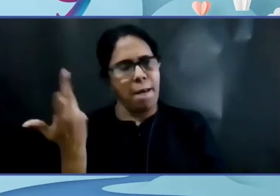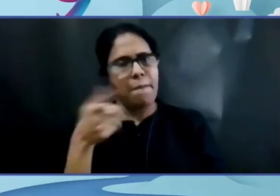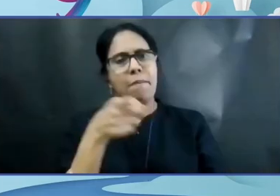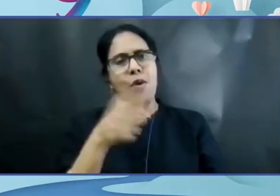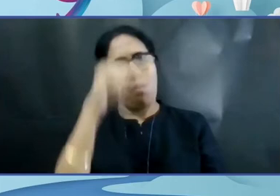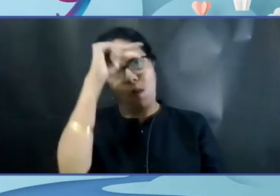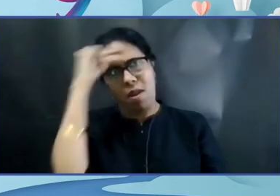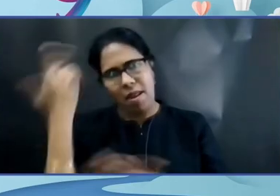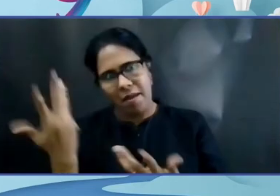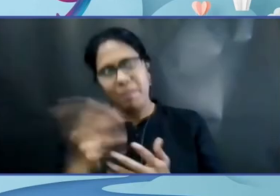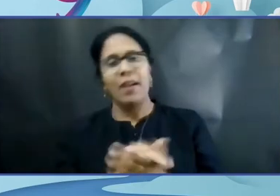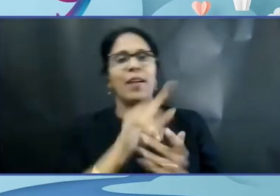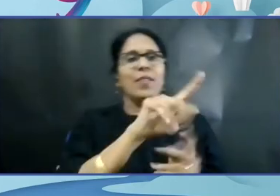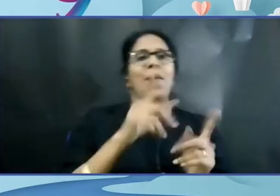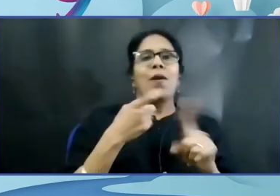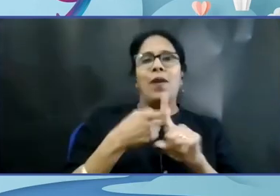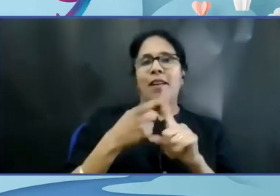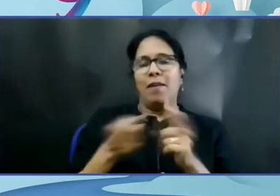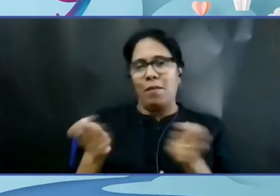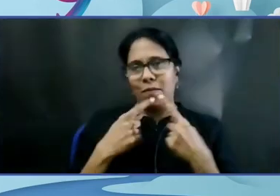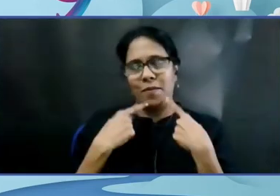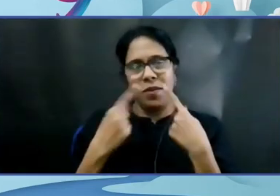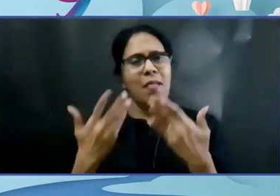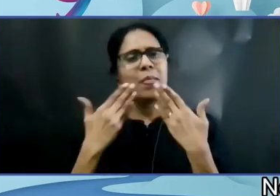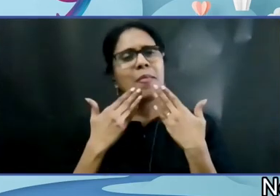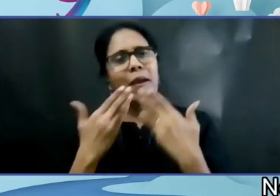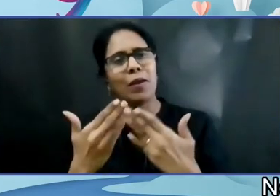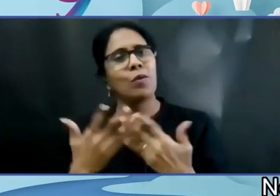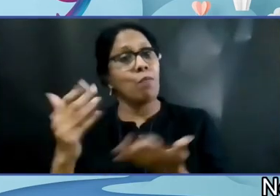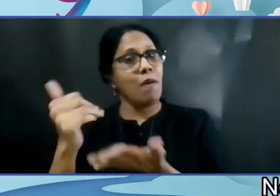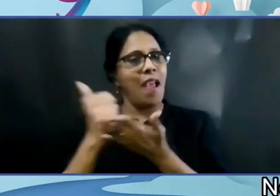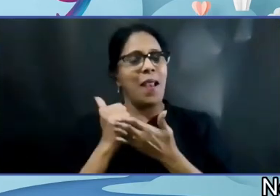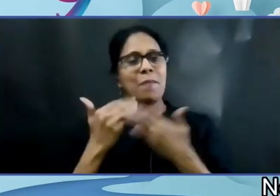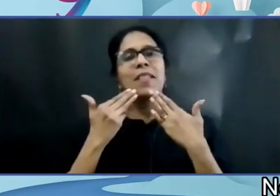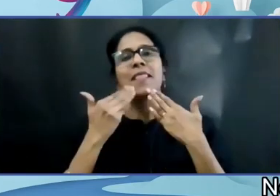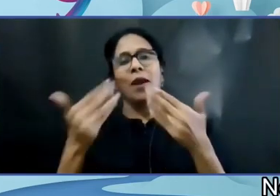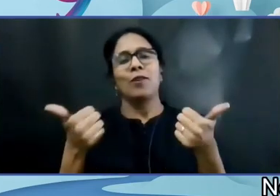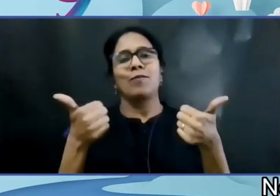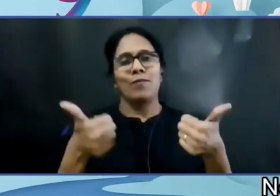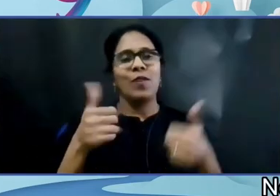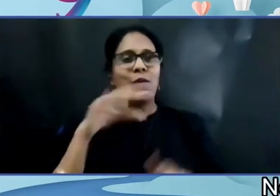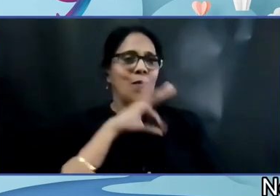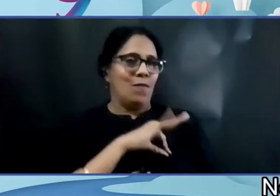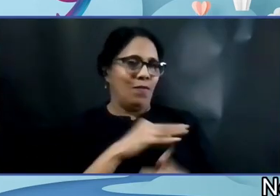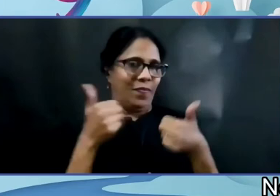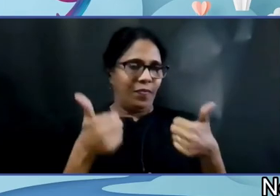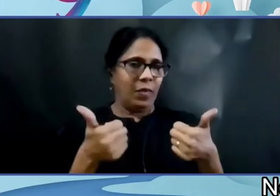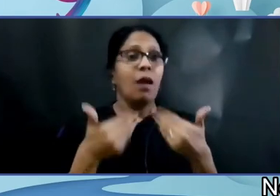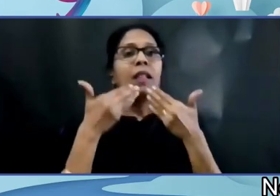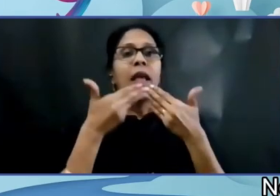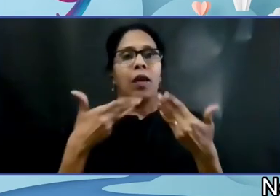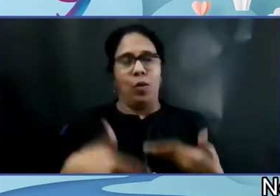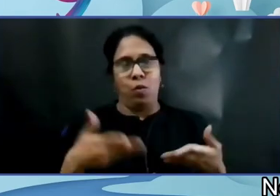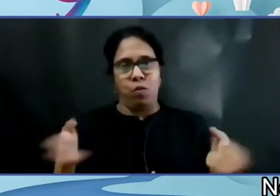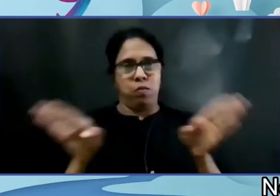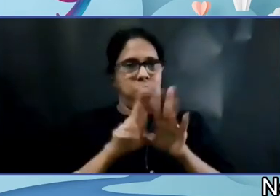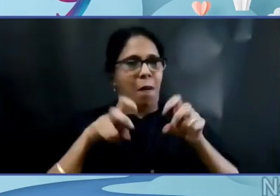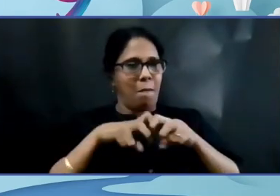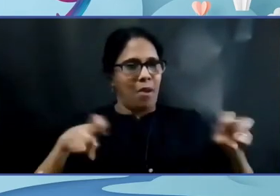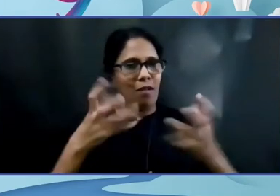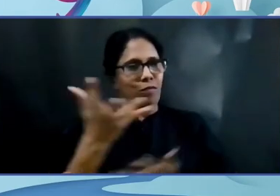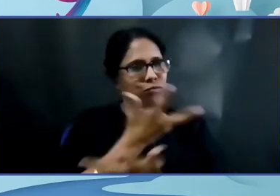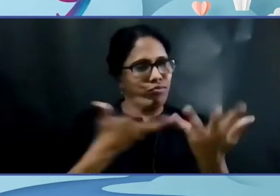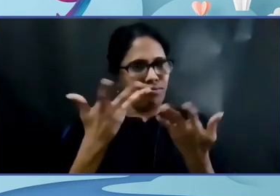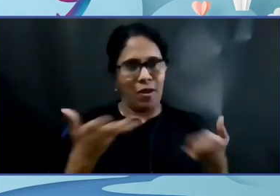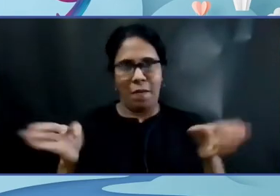Thank you. Thank Thank you. That was very helpful. Now, as I move to close the panel, I would like to hear all of your views